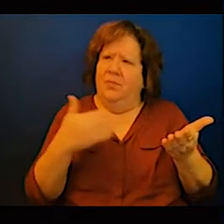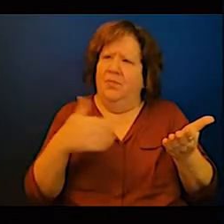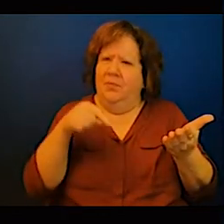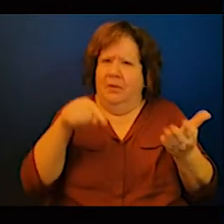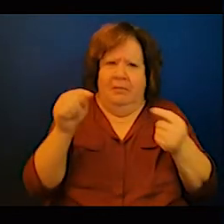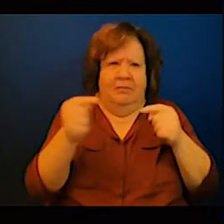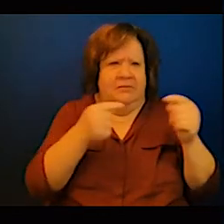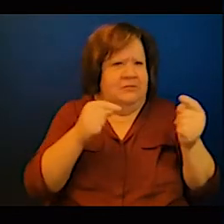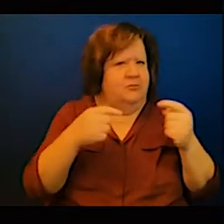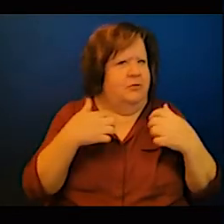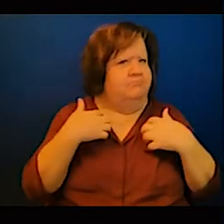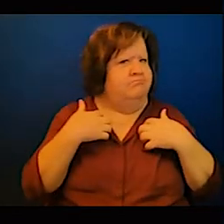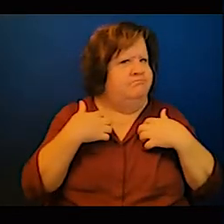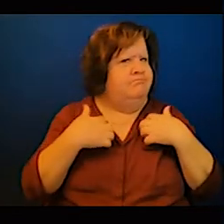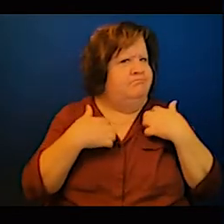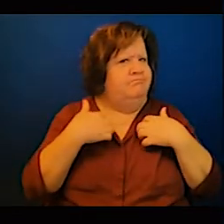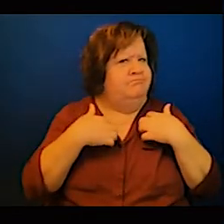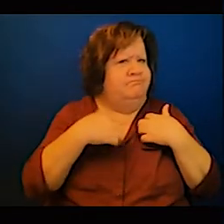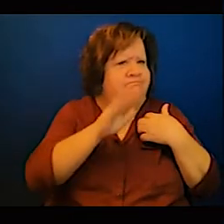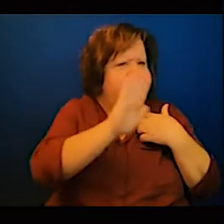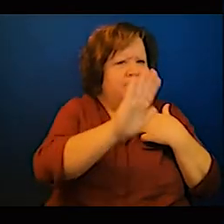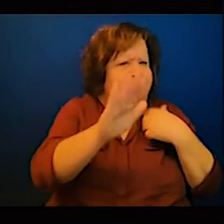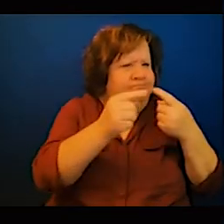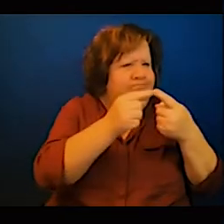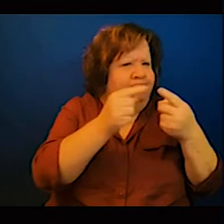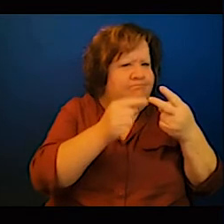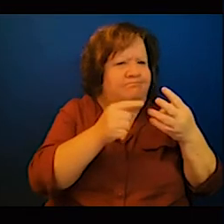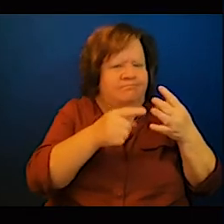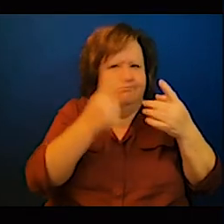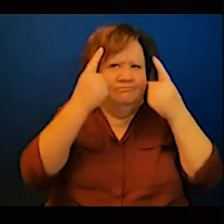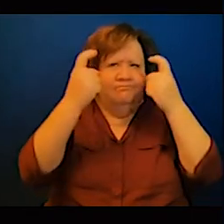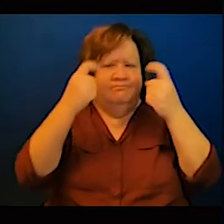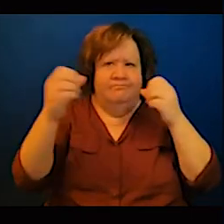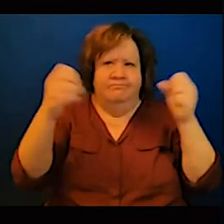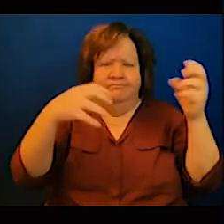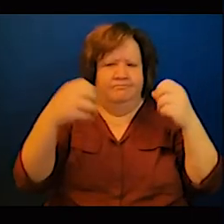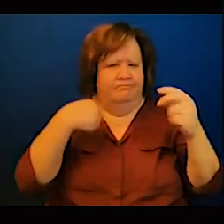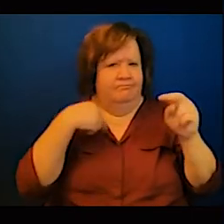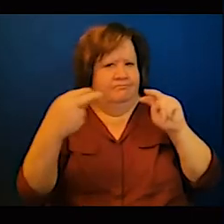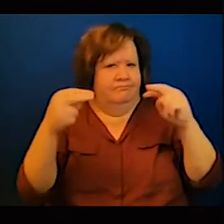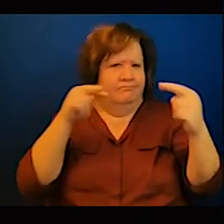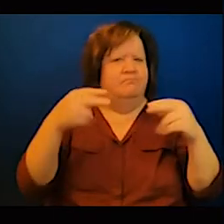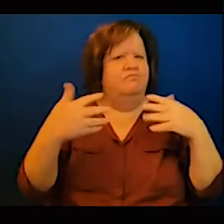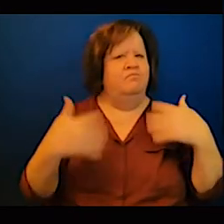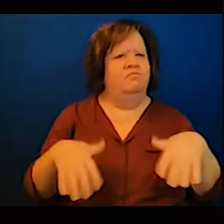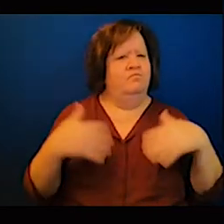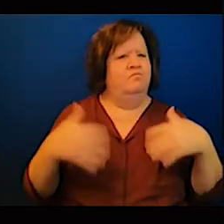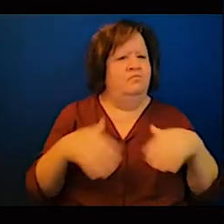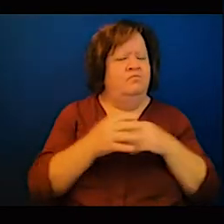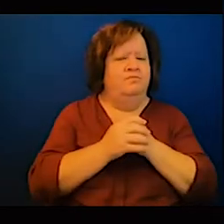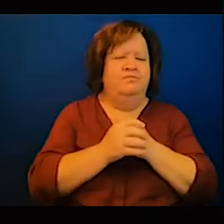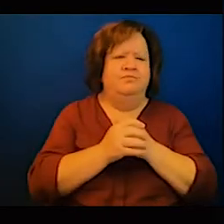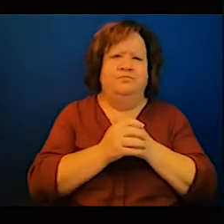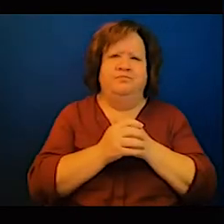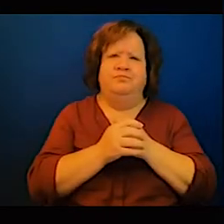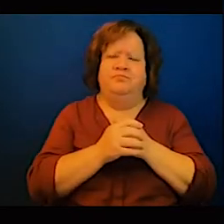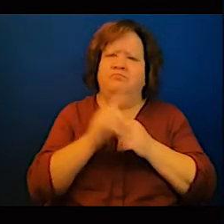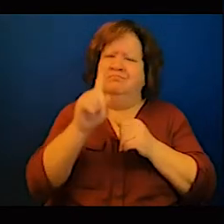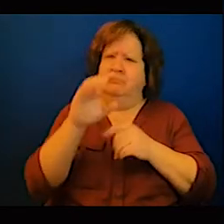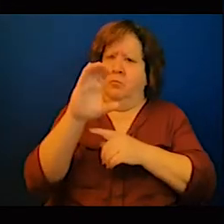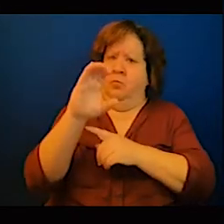indirectly touching the post COP26 on what really needs to be done which I think is very important